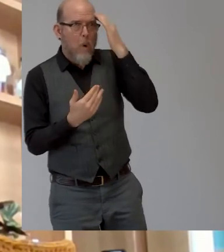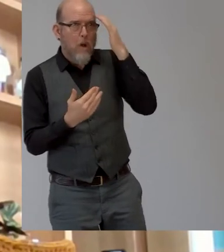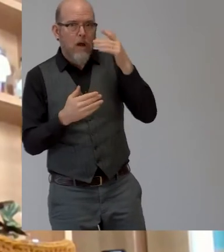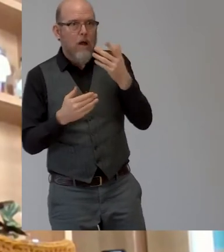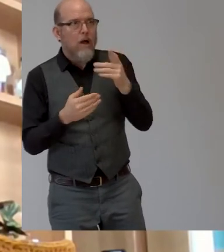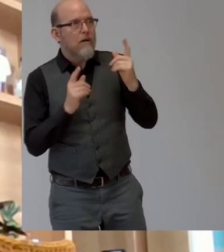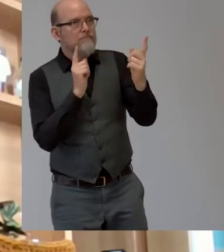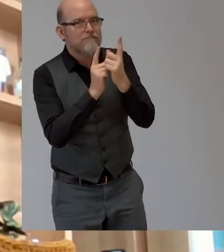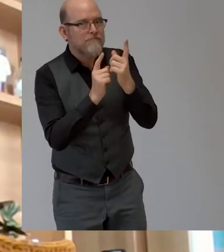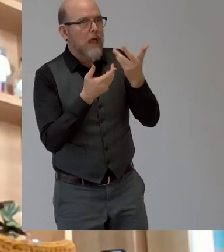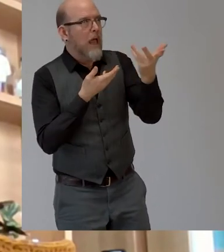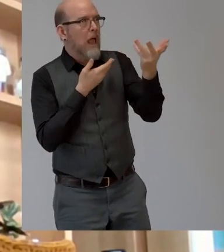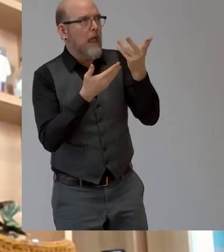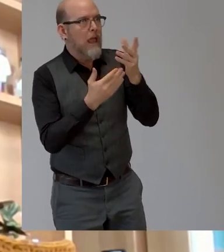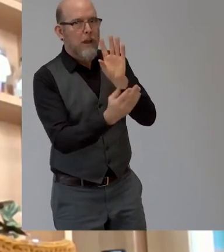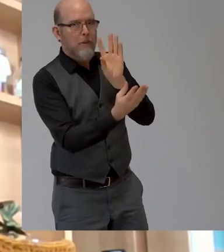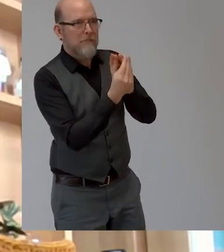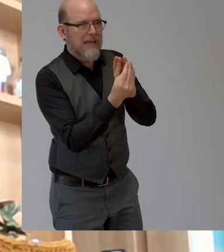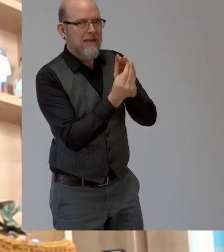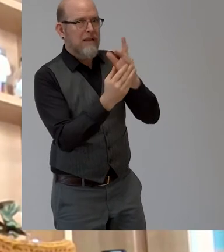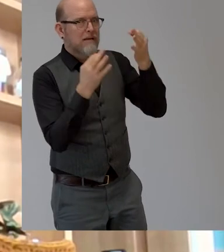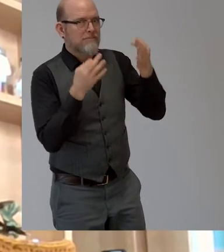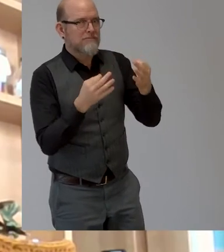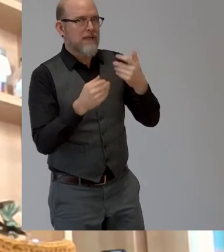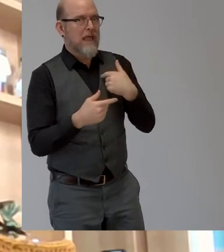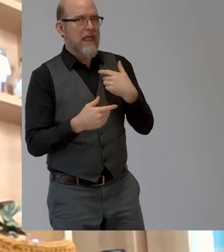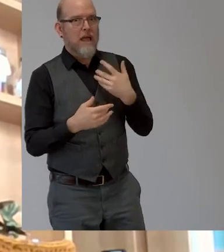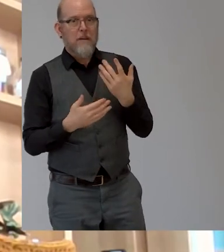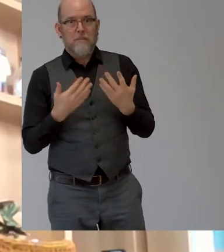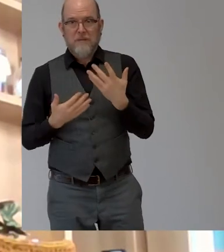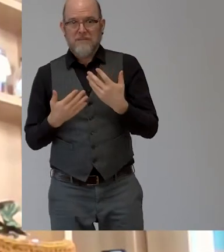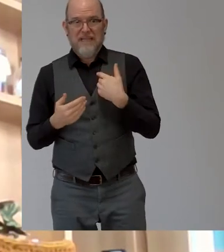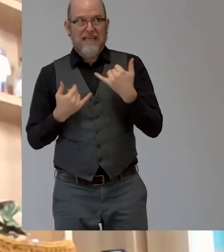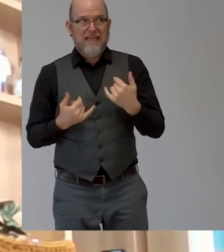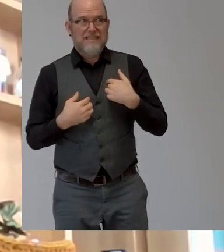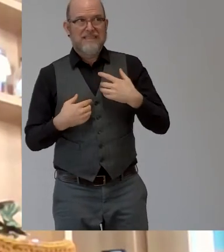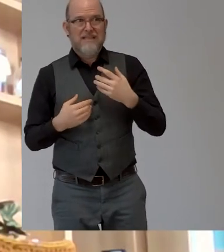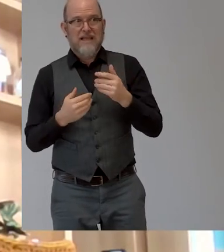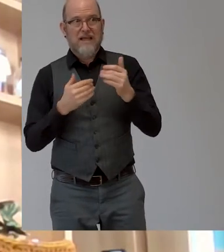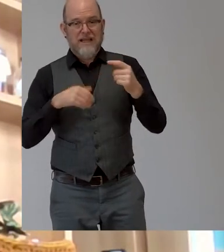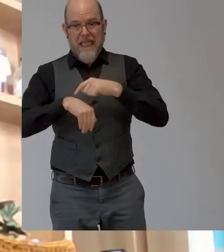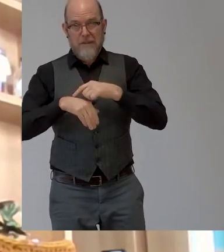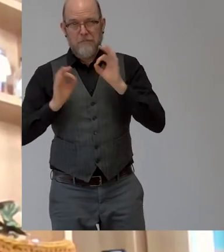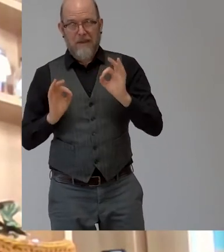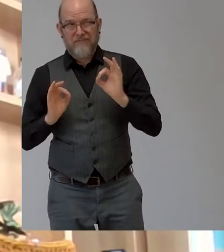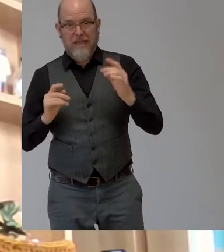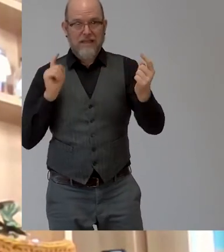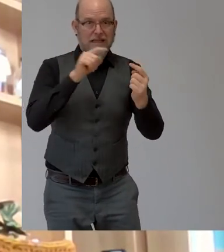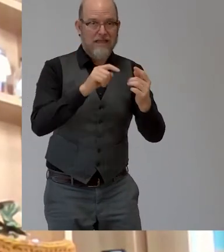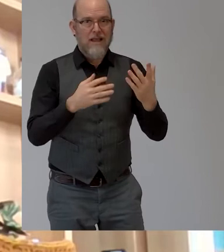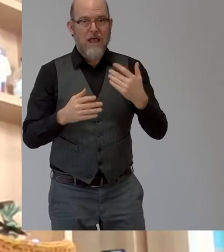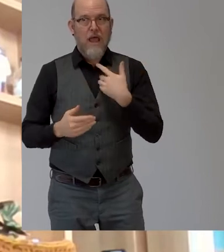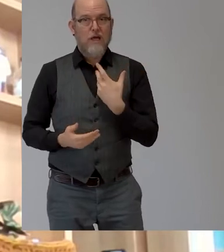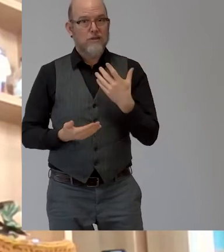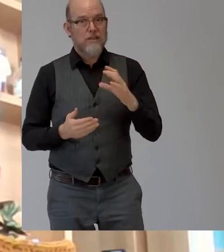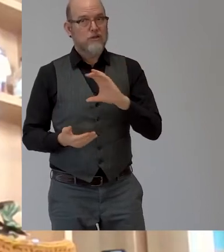too soon might too early sorry might uh lower the chances to be considered equally and called for an interview